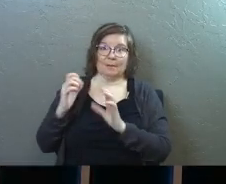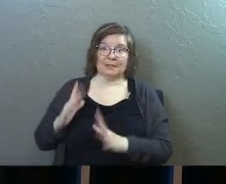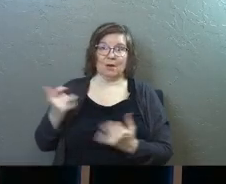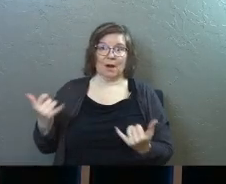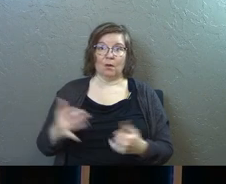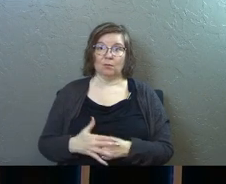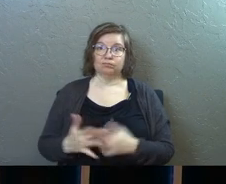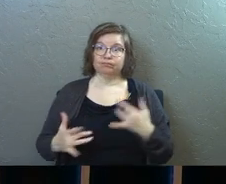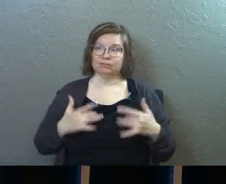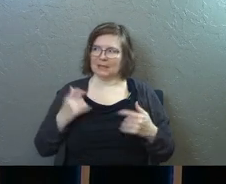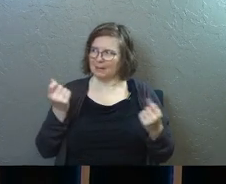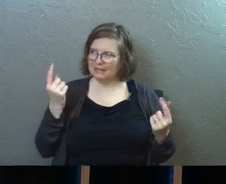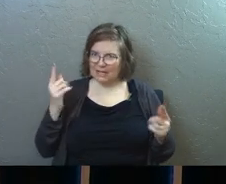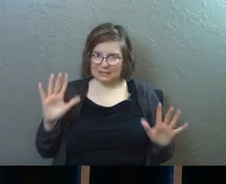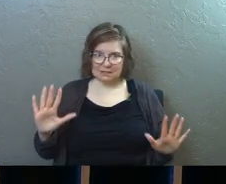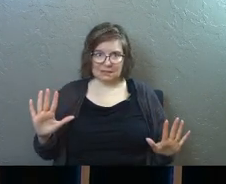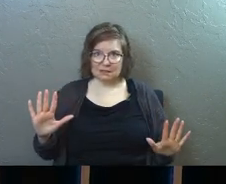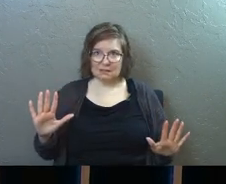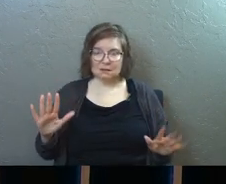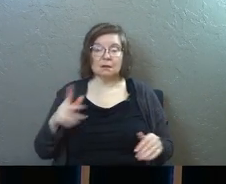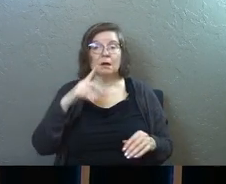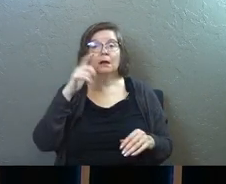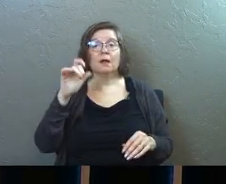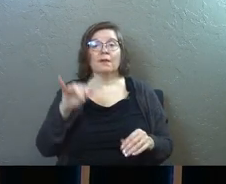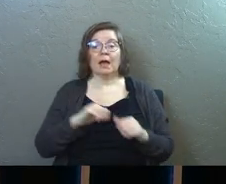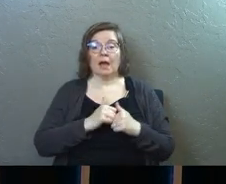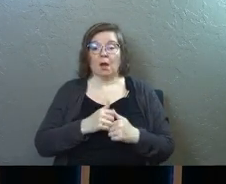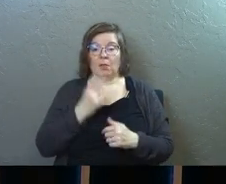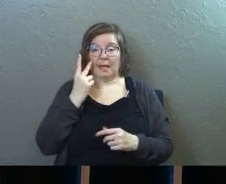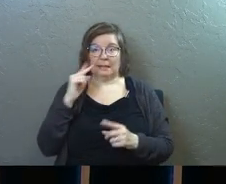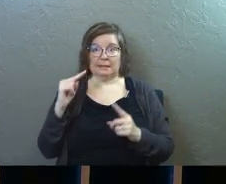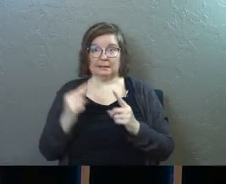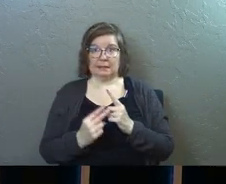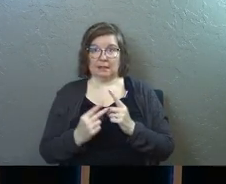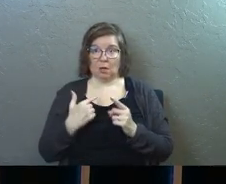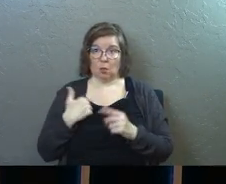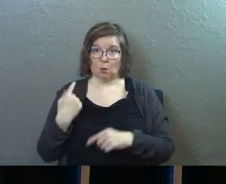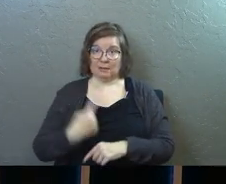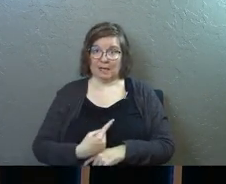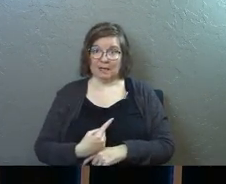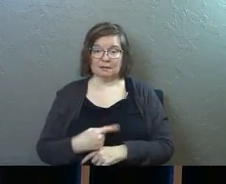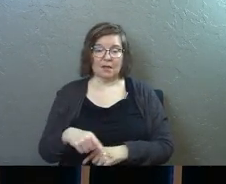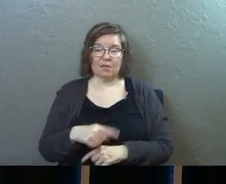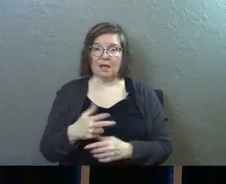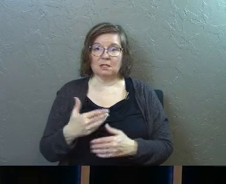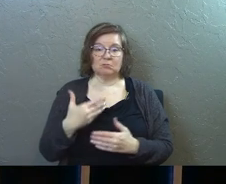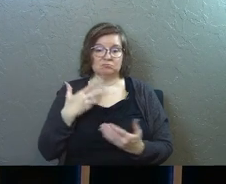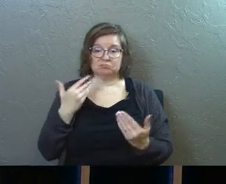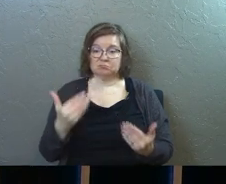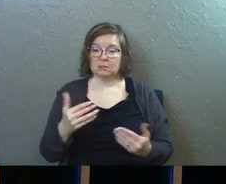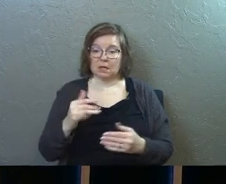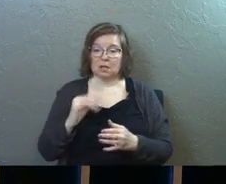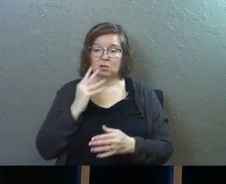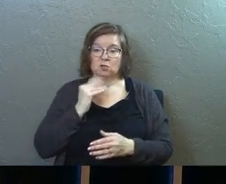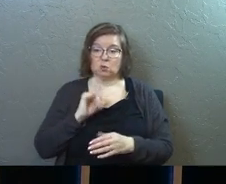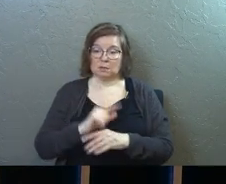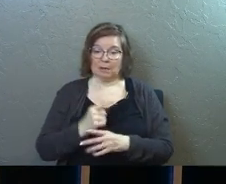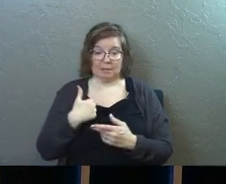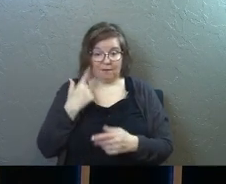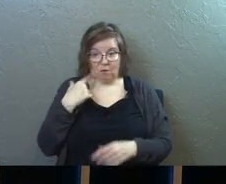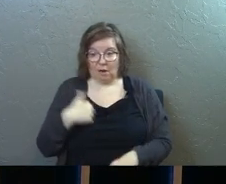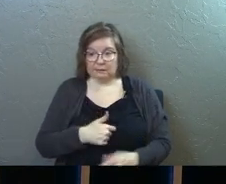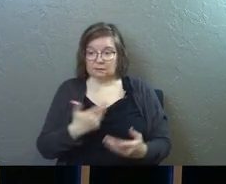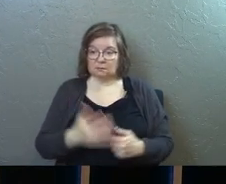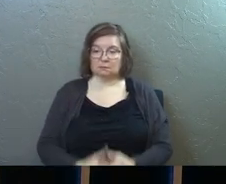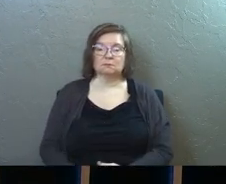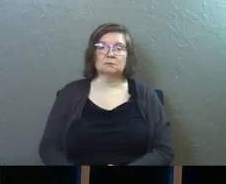right now. Does that make sense? So because that's how they see it in those days, they just walk right into the Jewish temple. It's like, this is